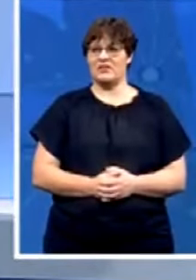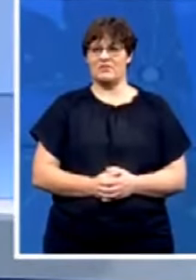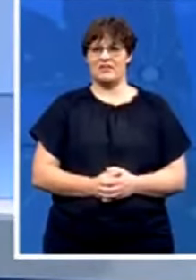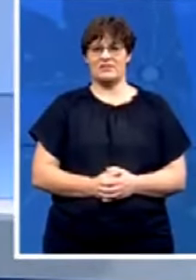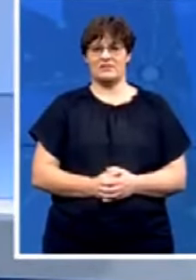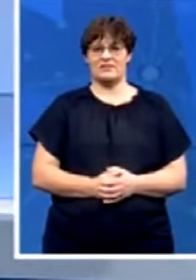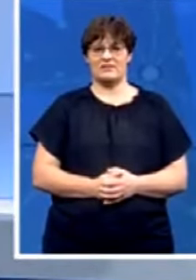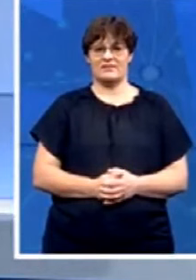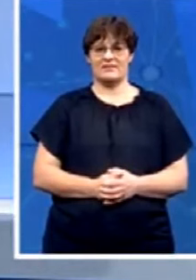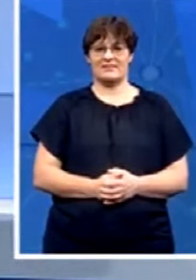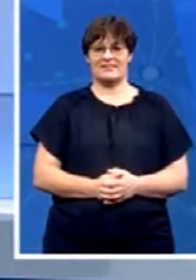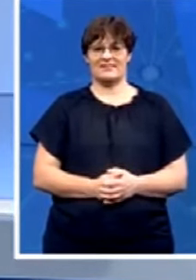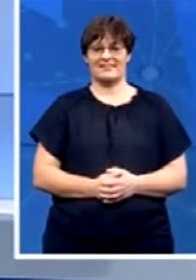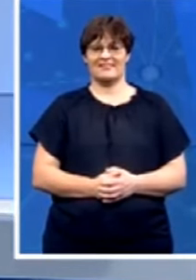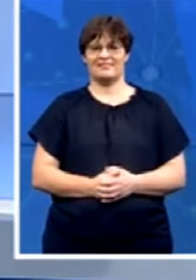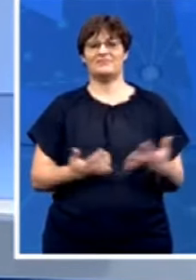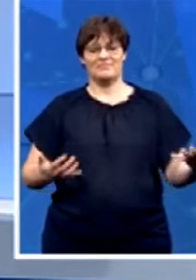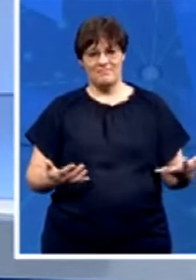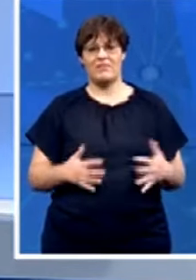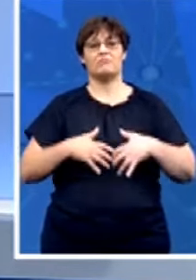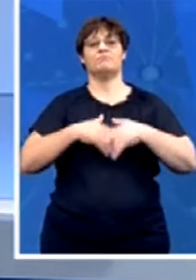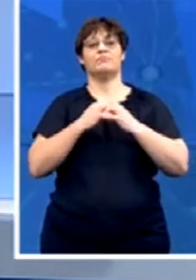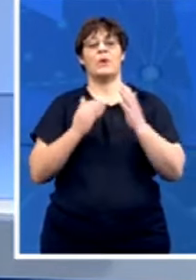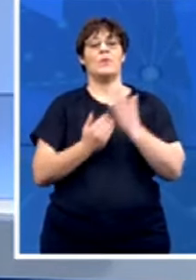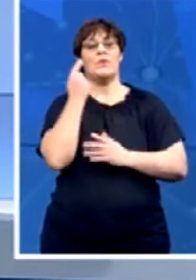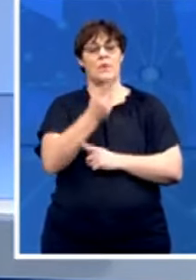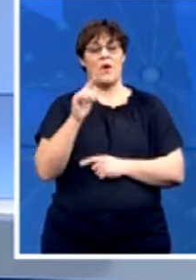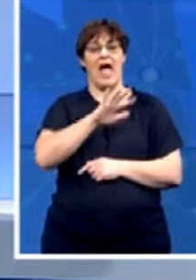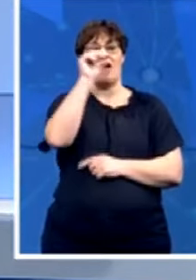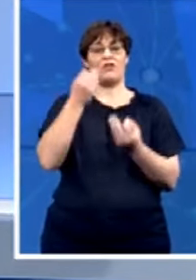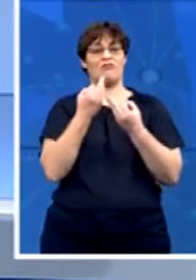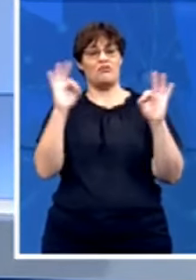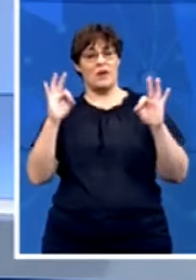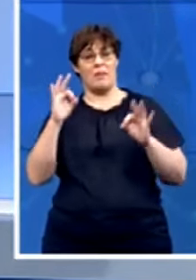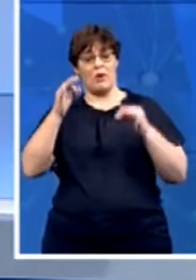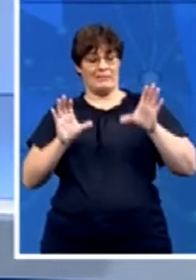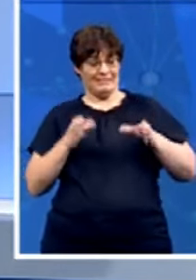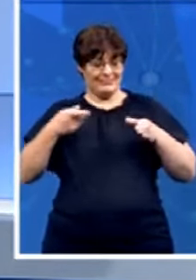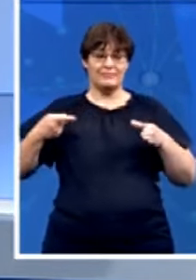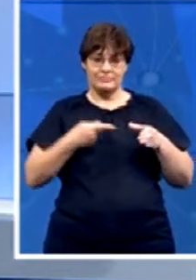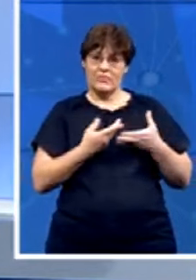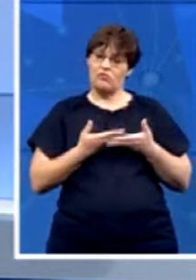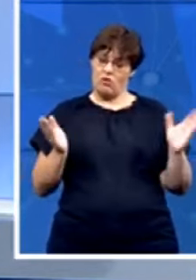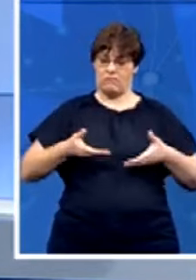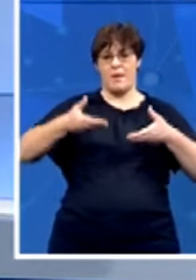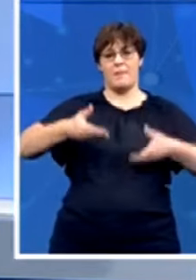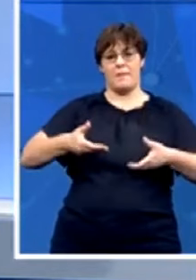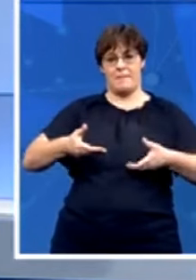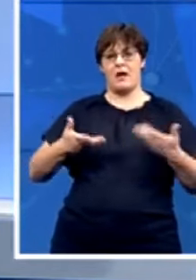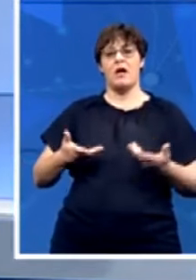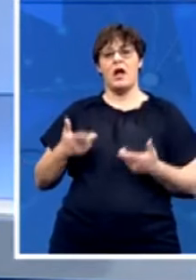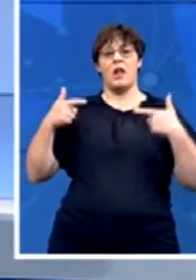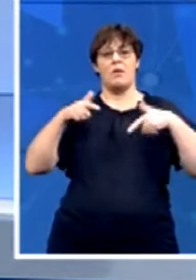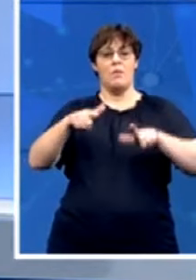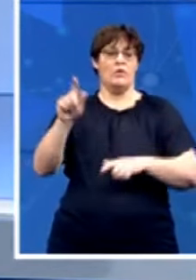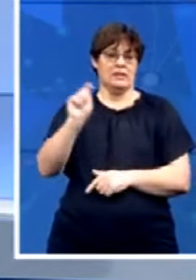newly formed political party African Freedom Party is today launching their election manifesto at Dalana Hostel in Zanin in Limpopo. The